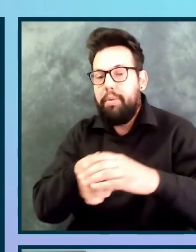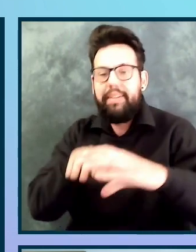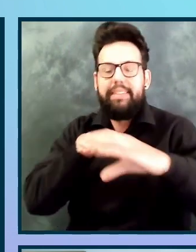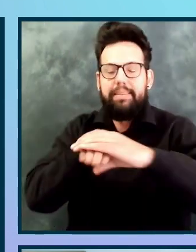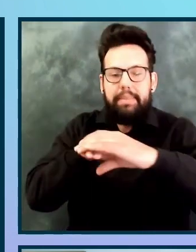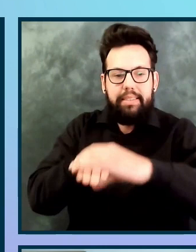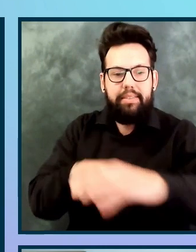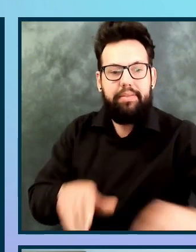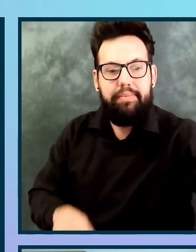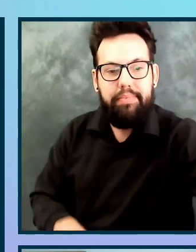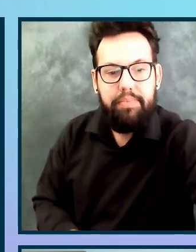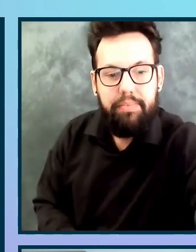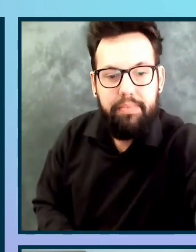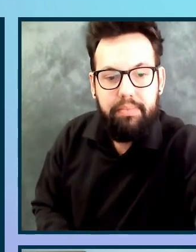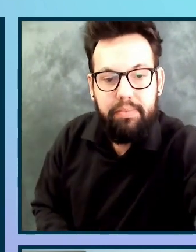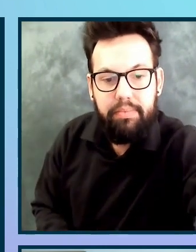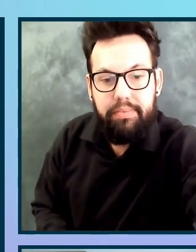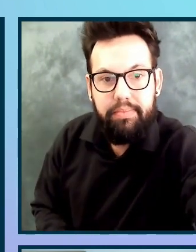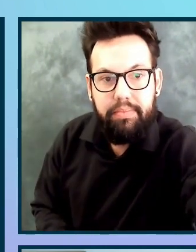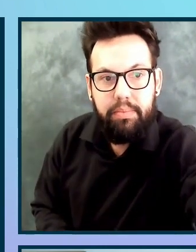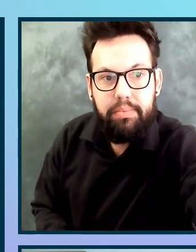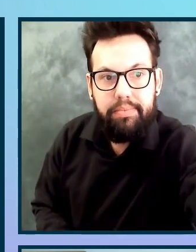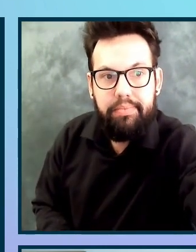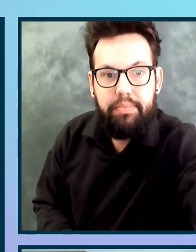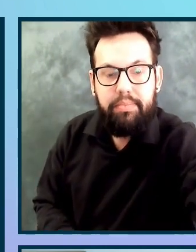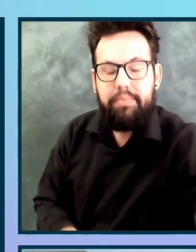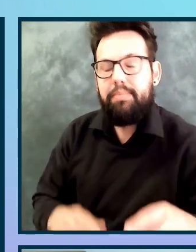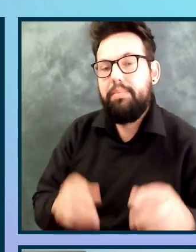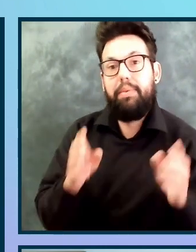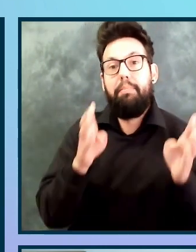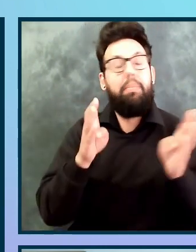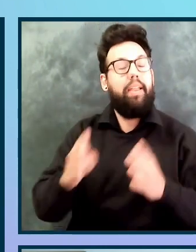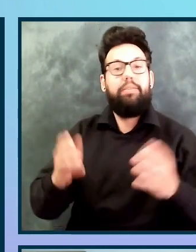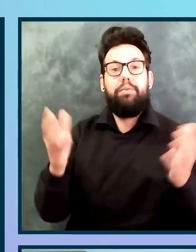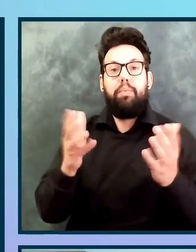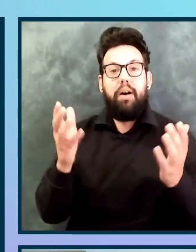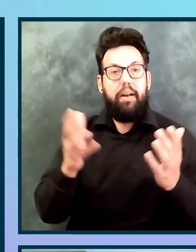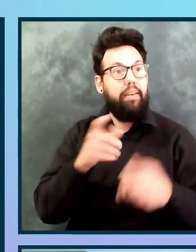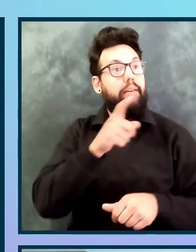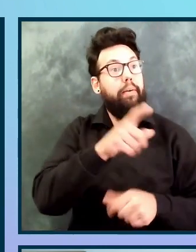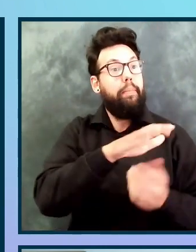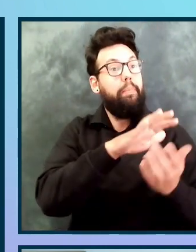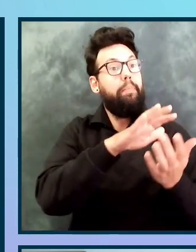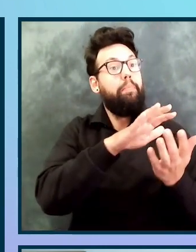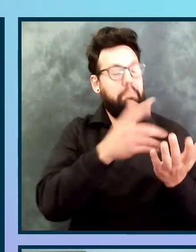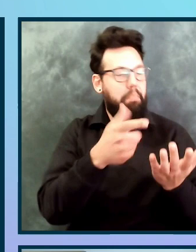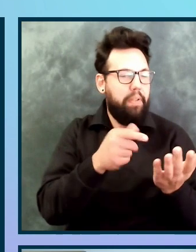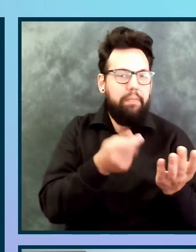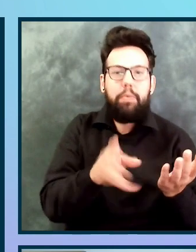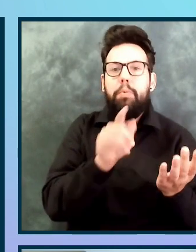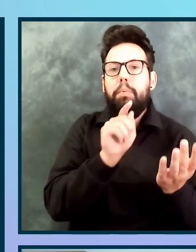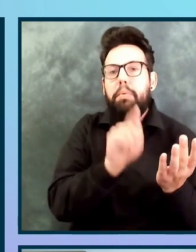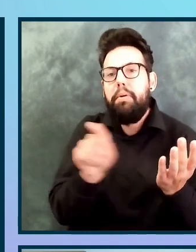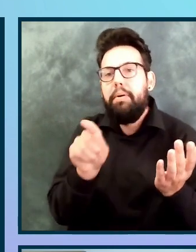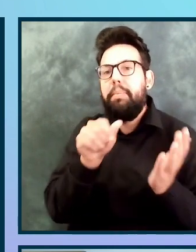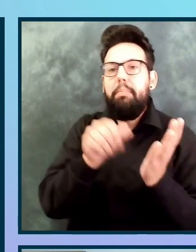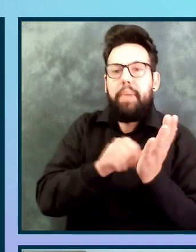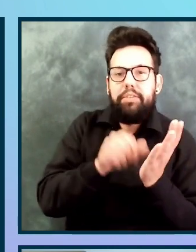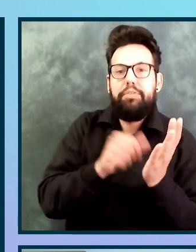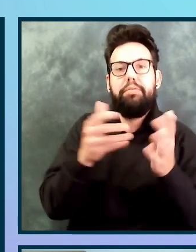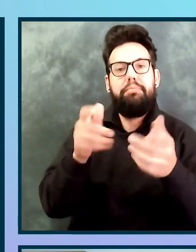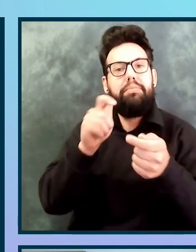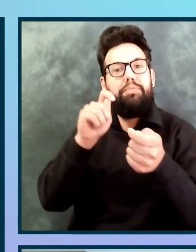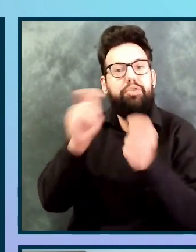that represents our site from a recent assessment and change those pages. So we're going to look for a team that